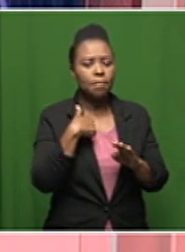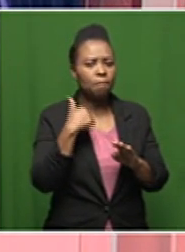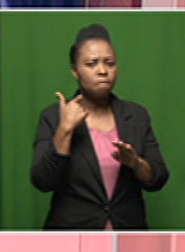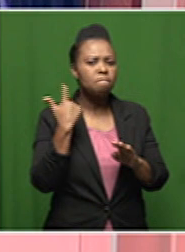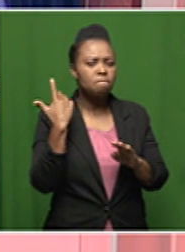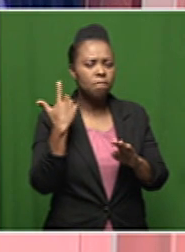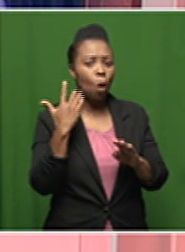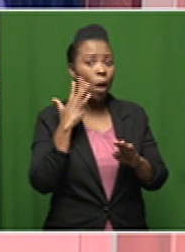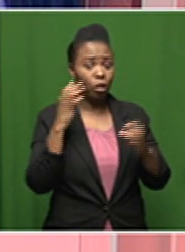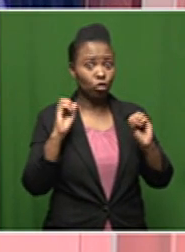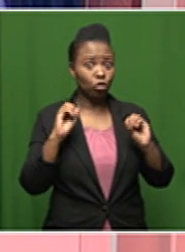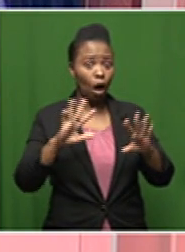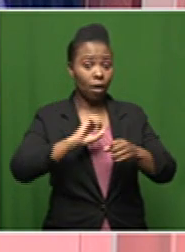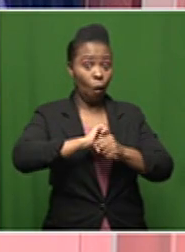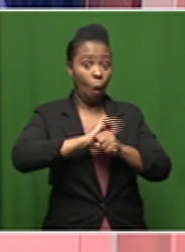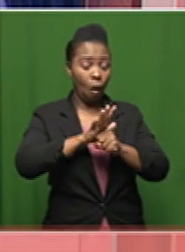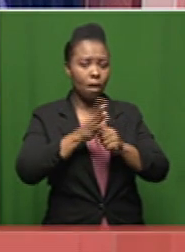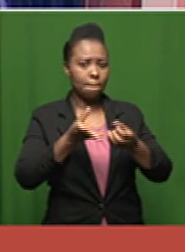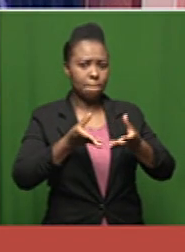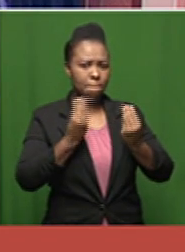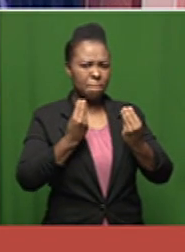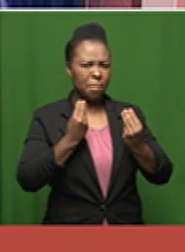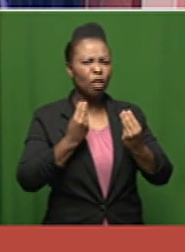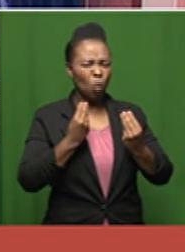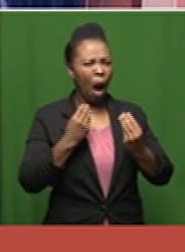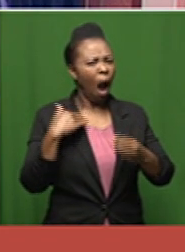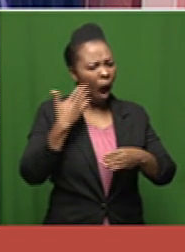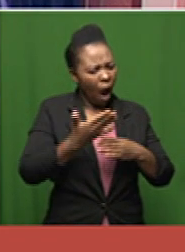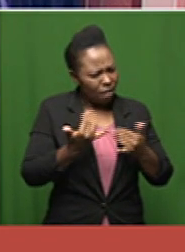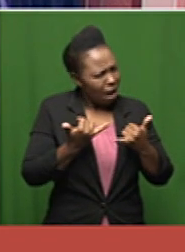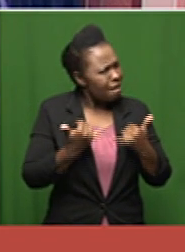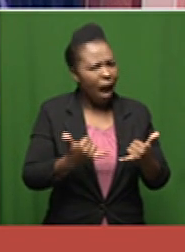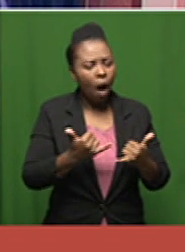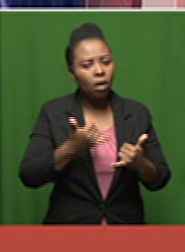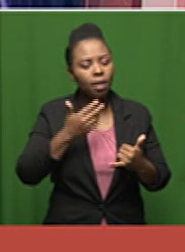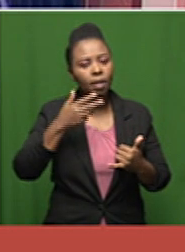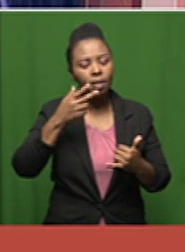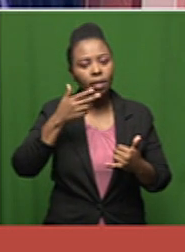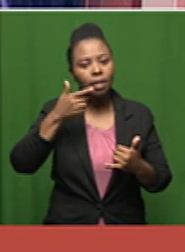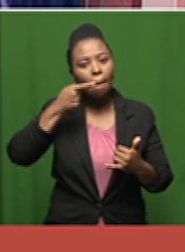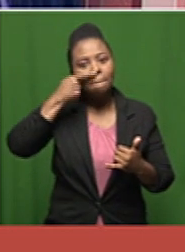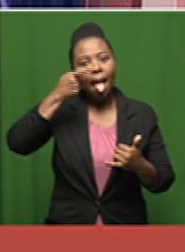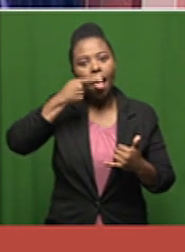when we just started and up till now i still cannot smell or taste